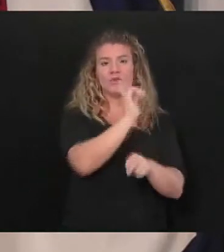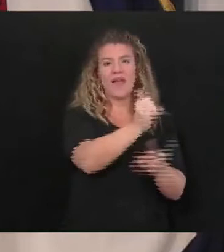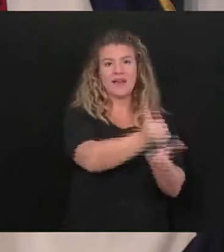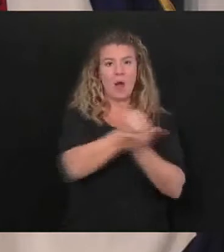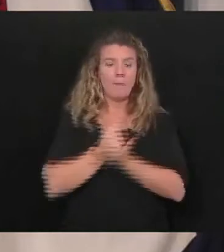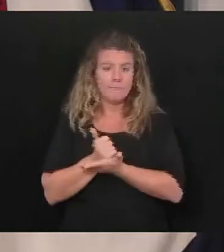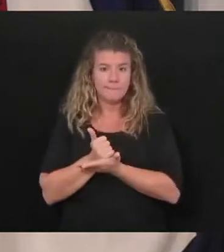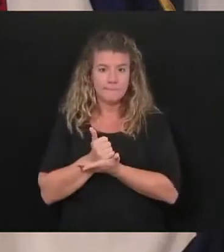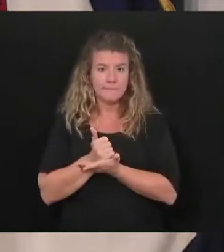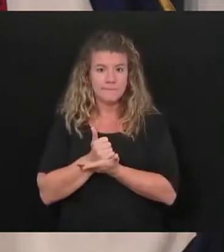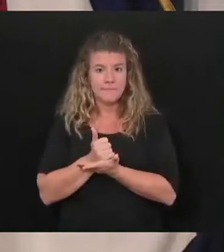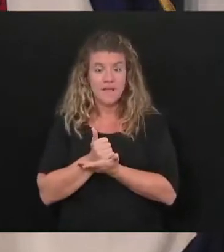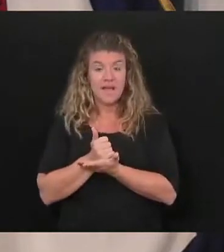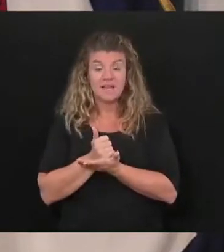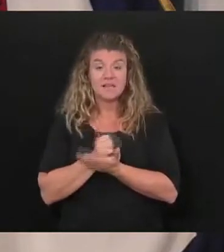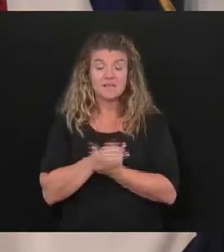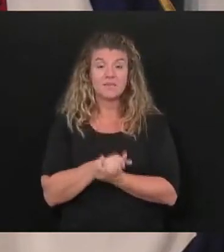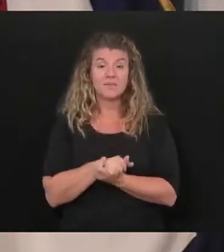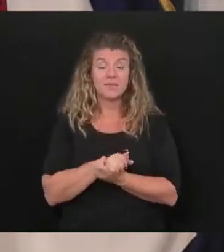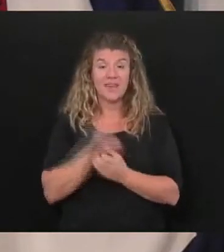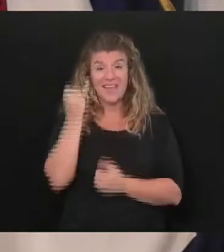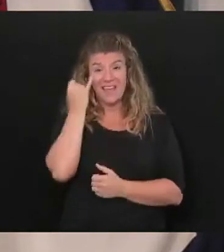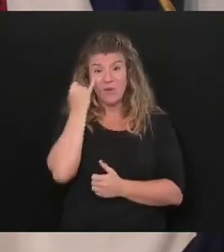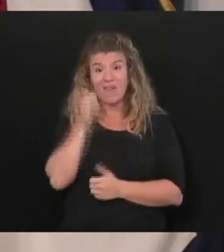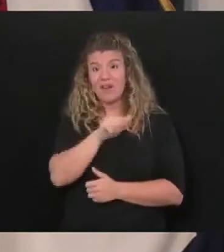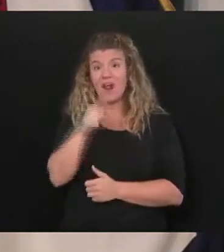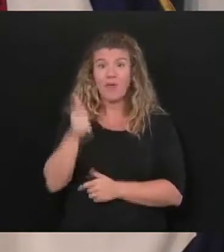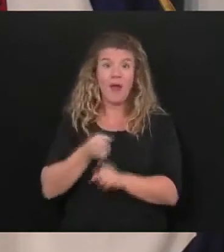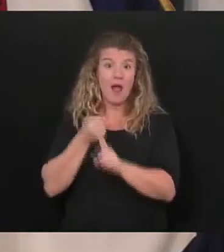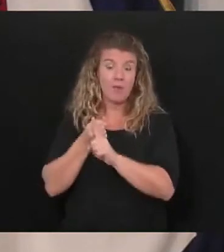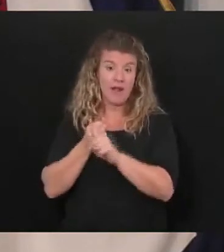you know if we were to happen to have an outbreak.